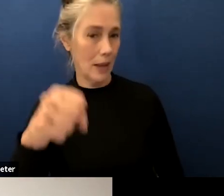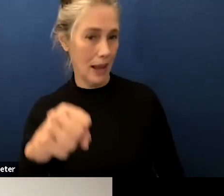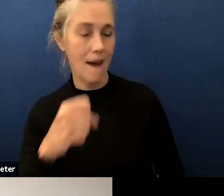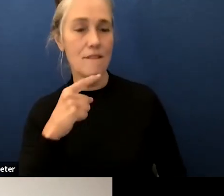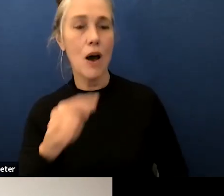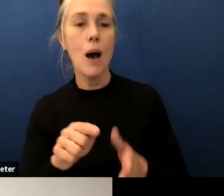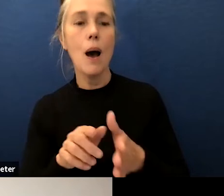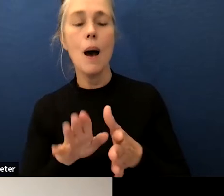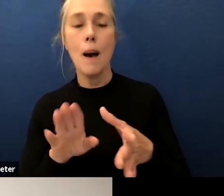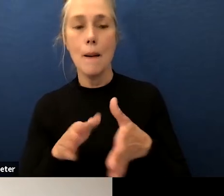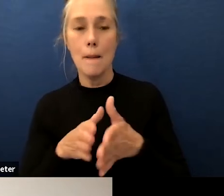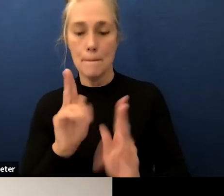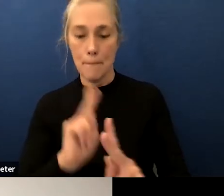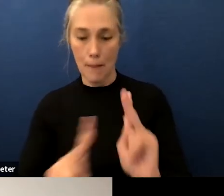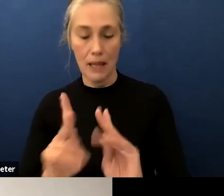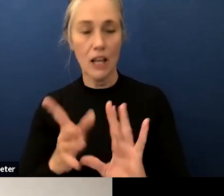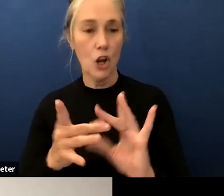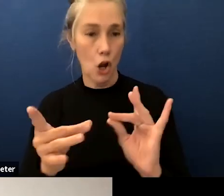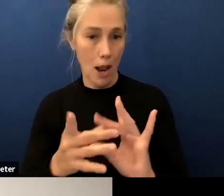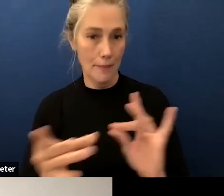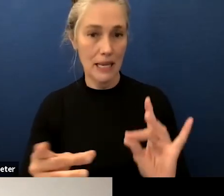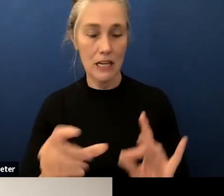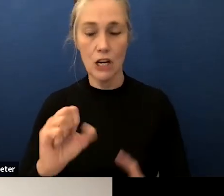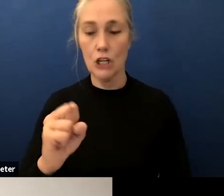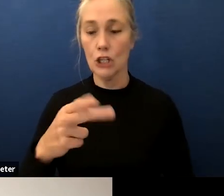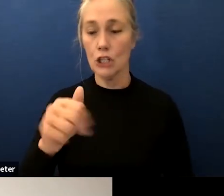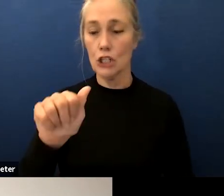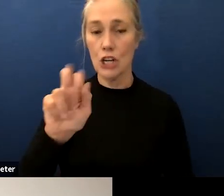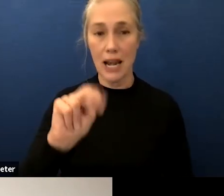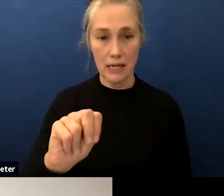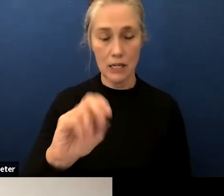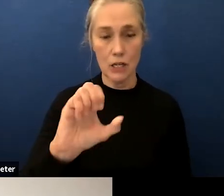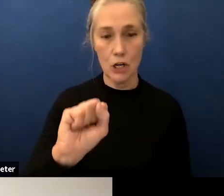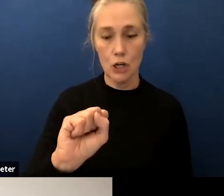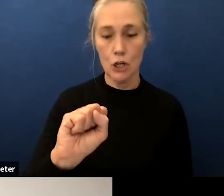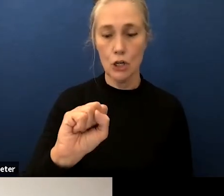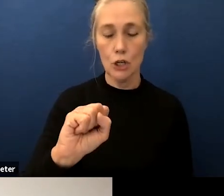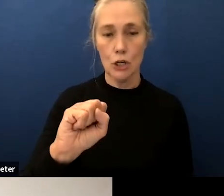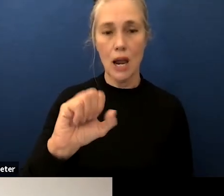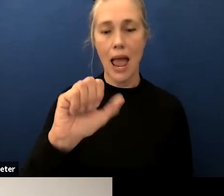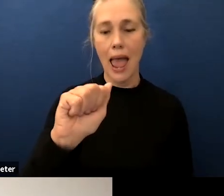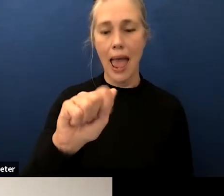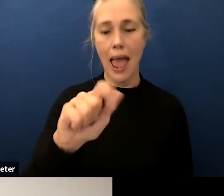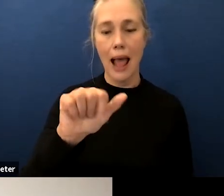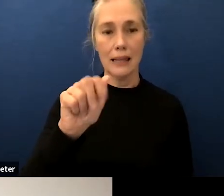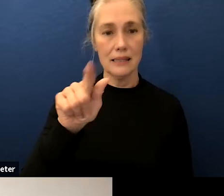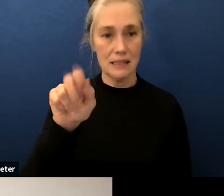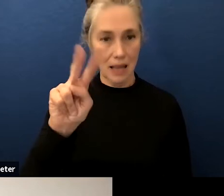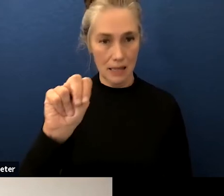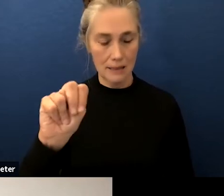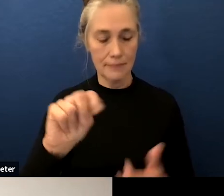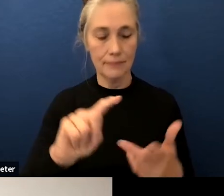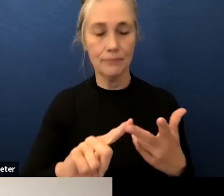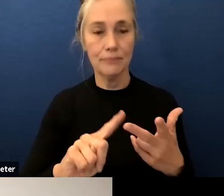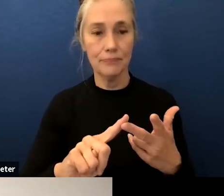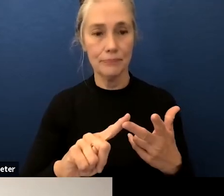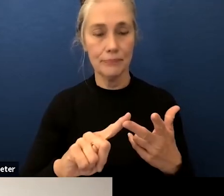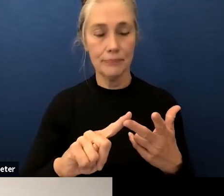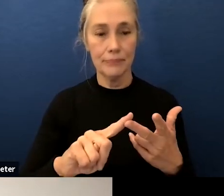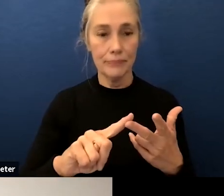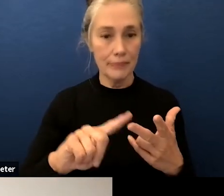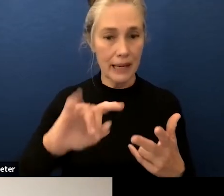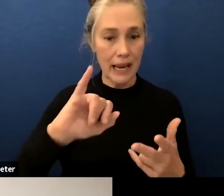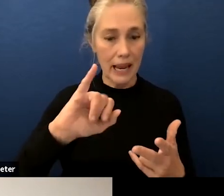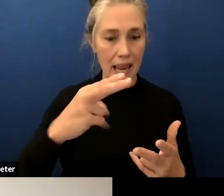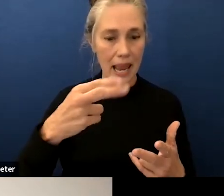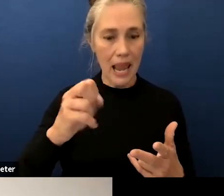please shannon shorter alison quijano caroline harrah and